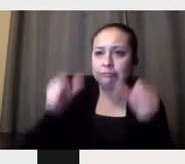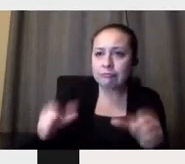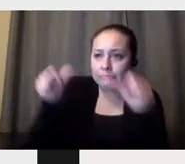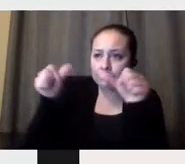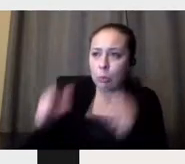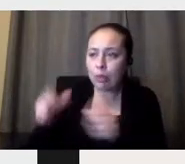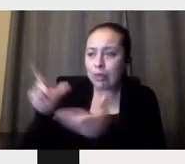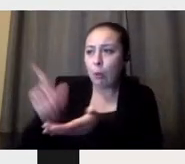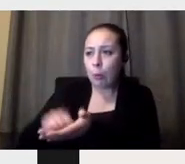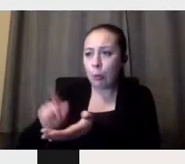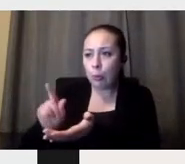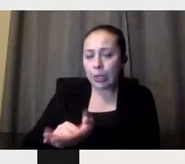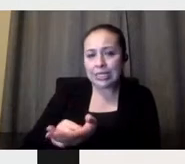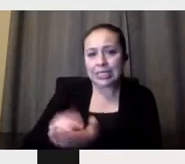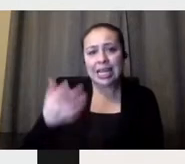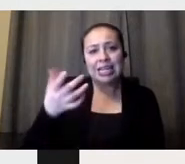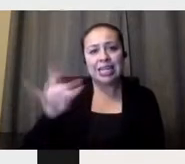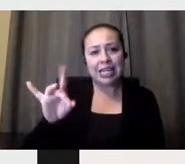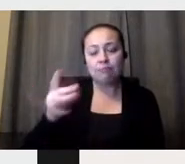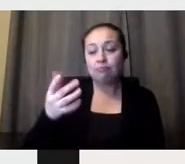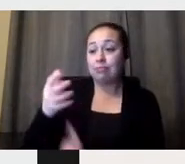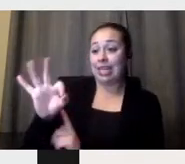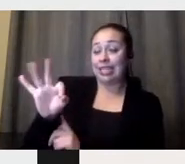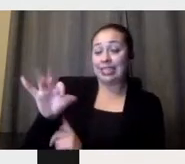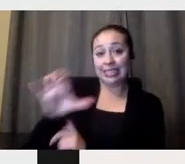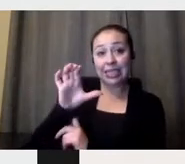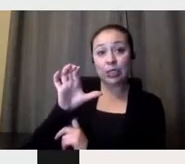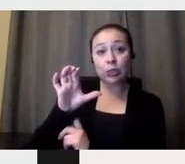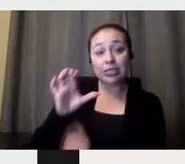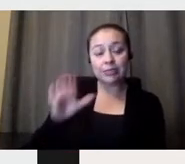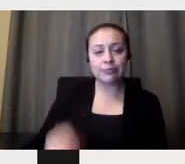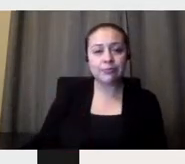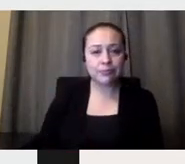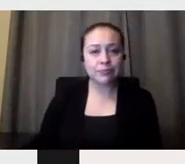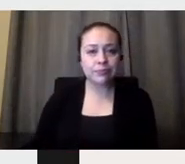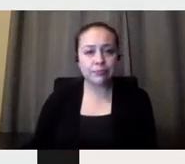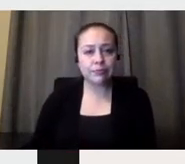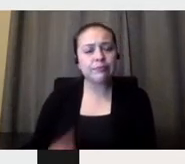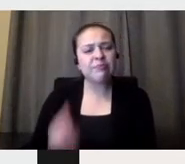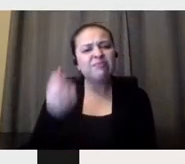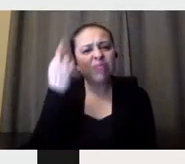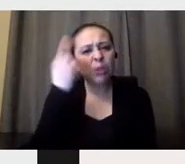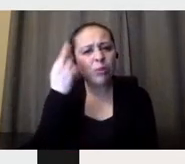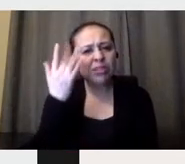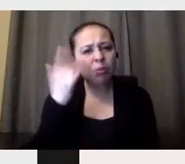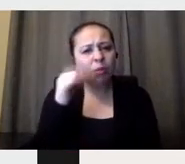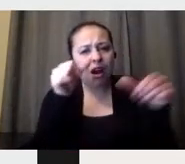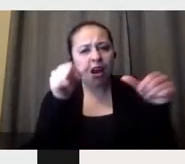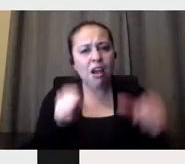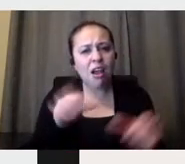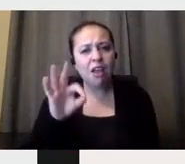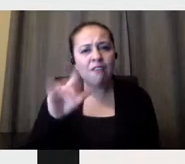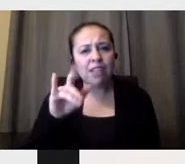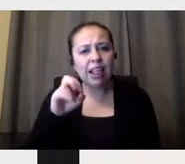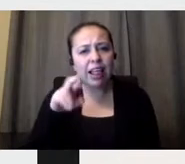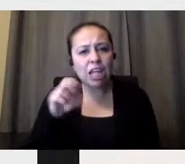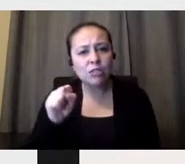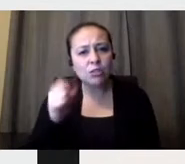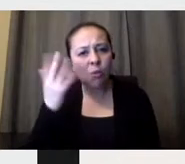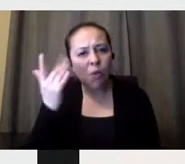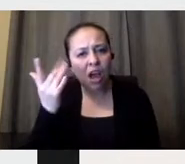the 19th century. And I asked for flyers because I was interested in discovering the